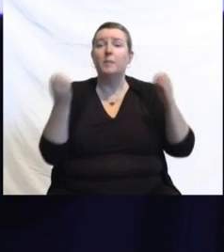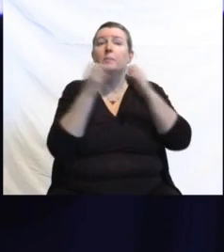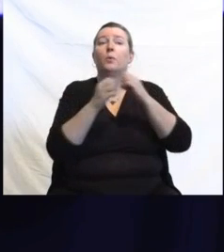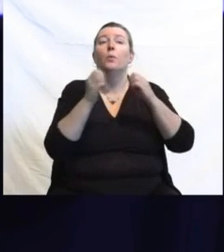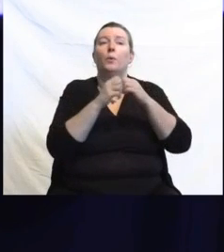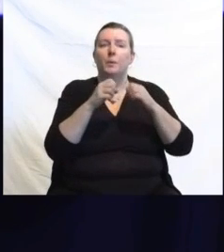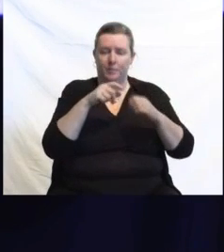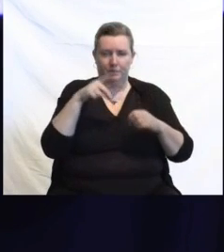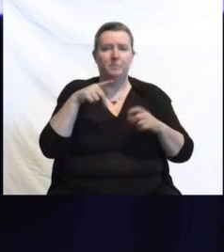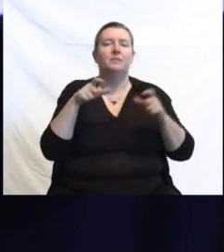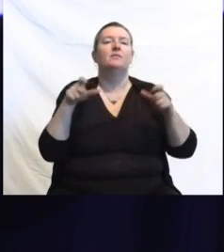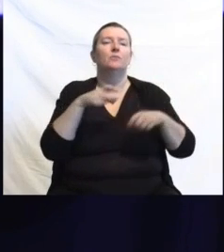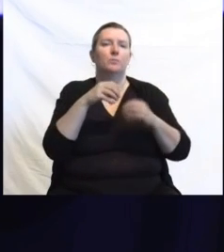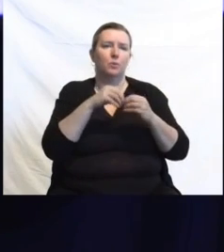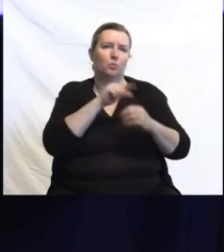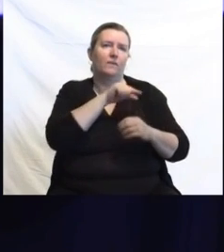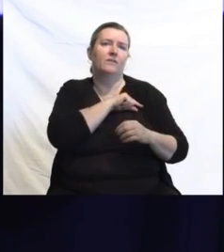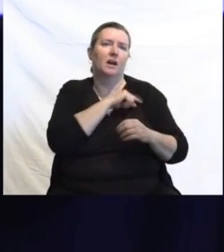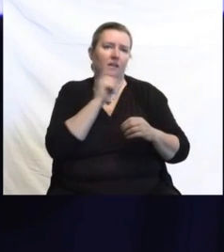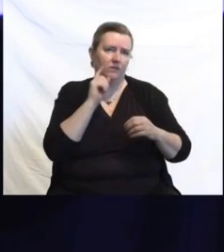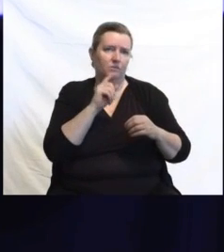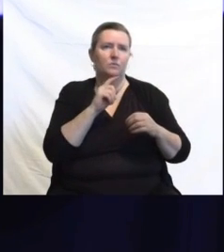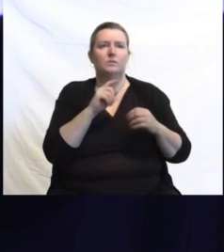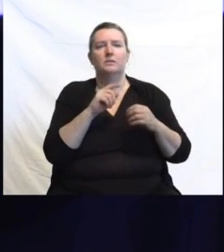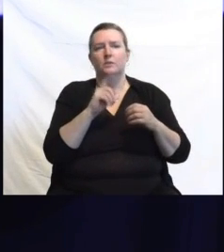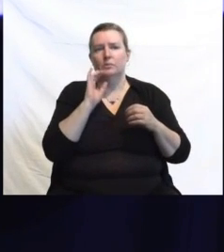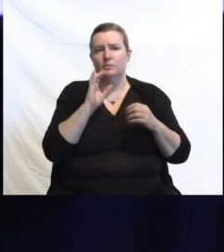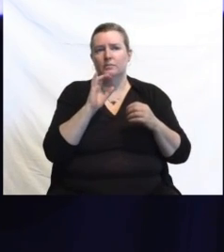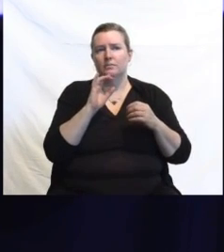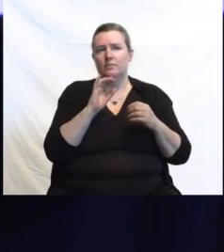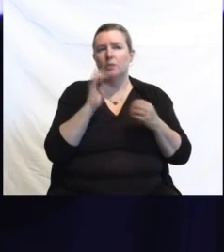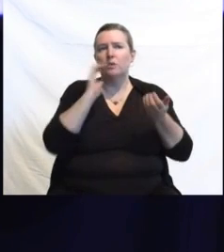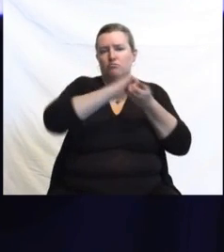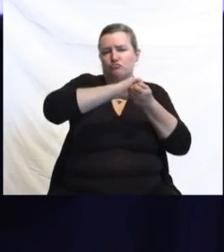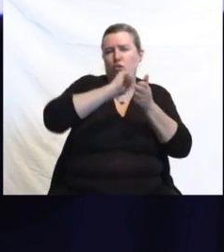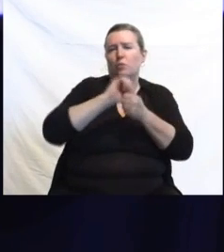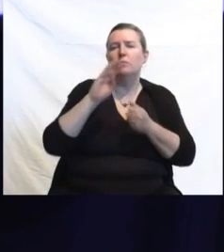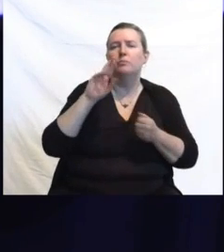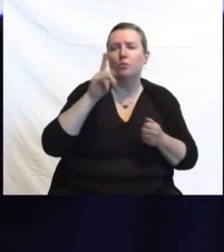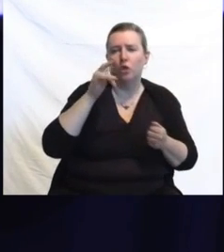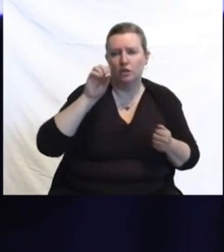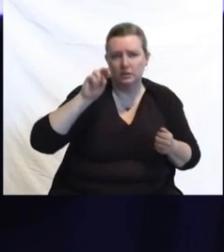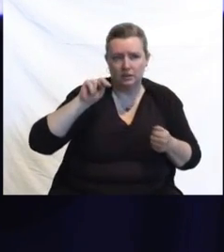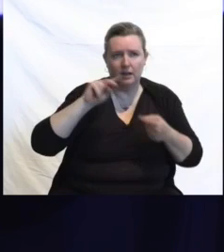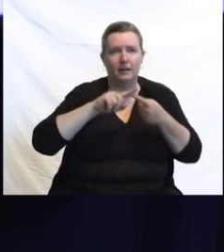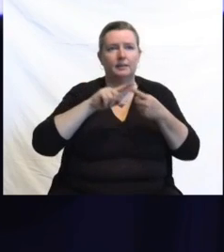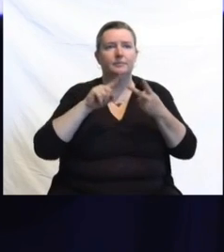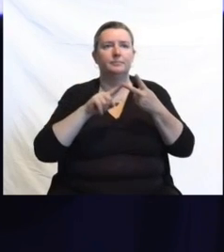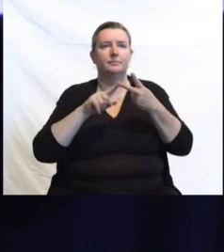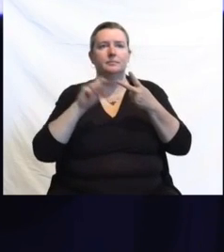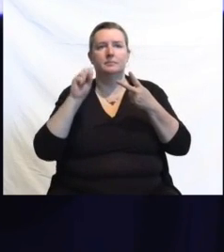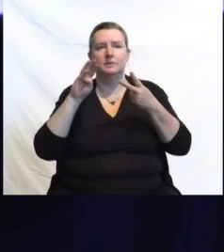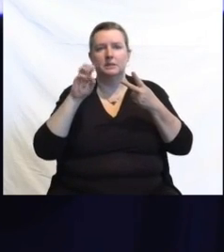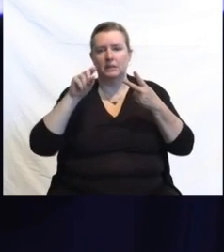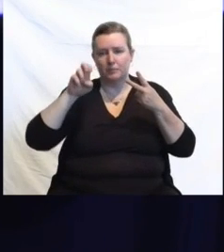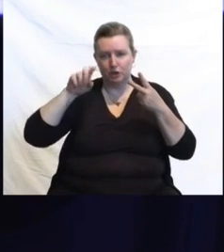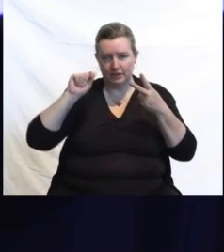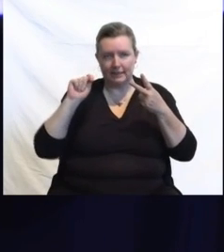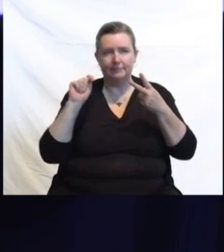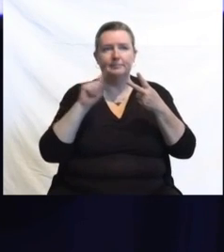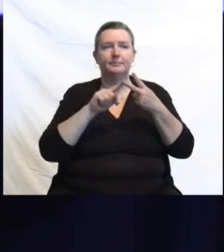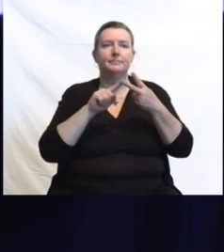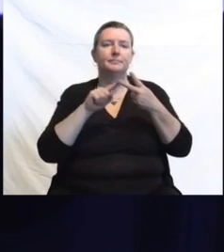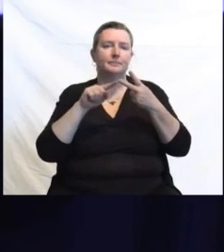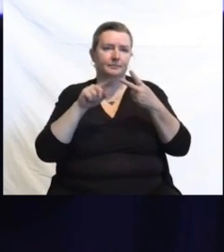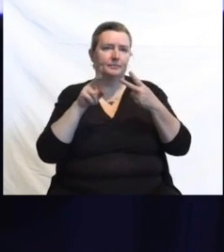we will be partnering with both Burlington and Somerset County. We expect to have those booster sites up and